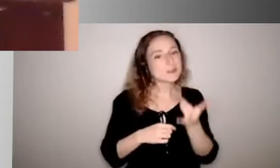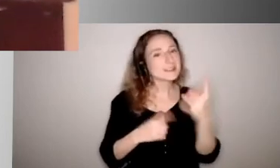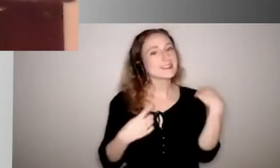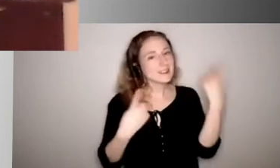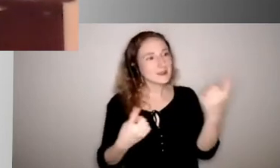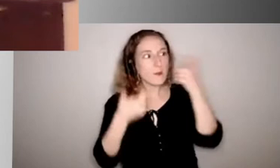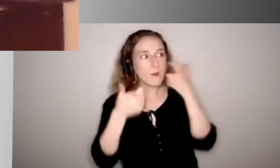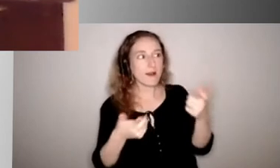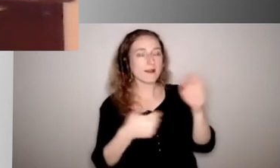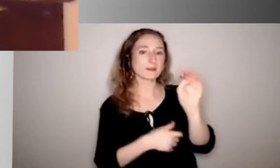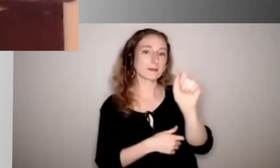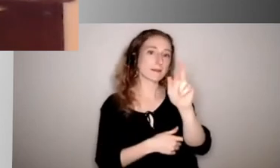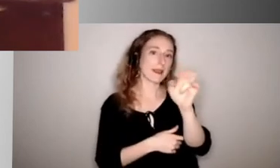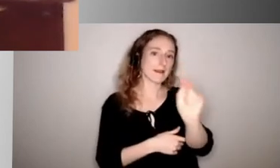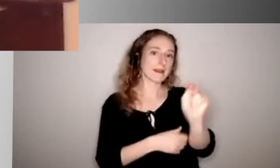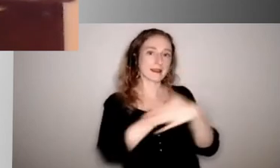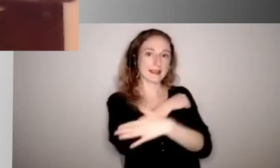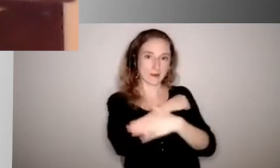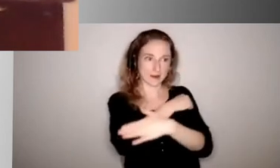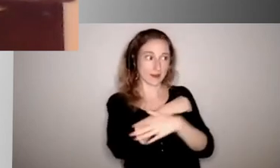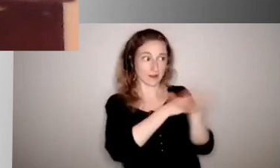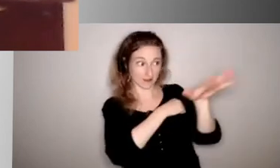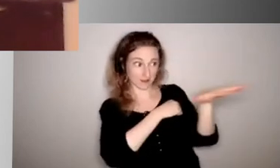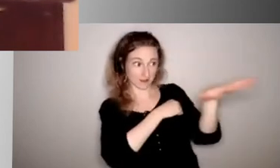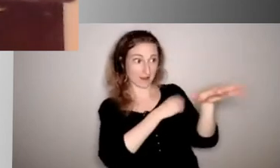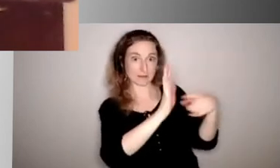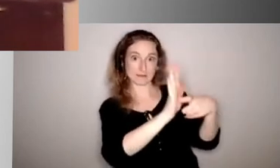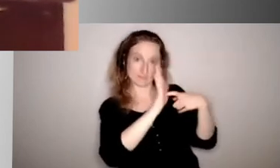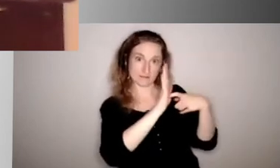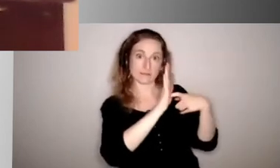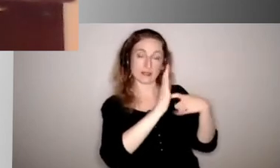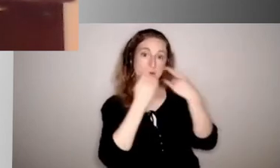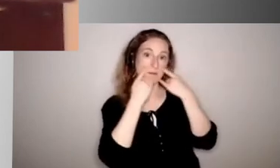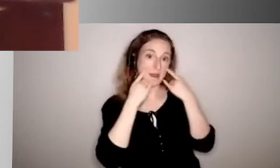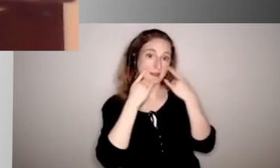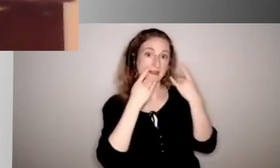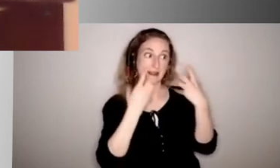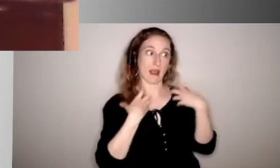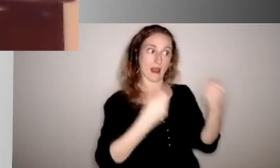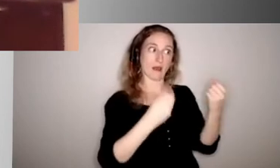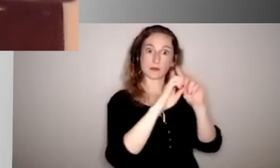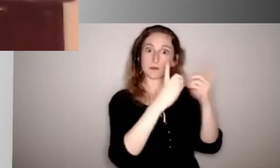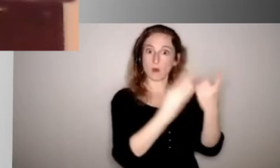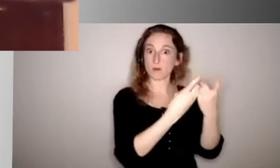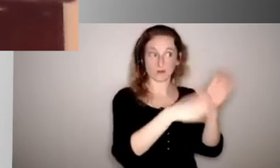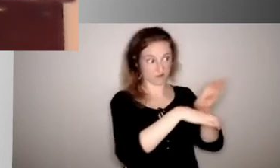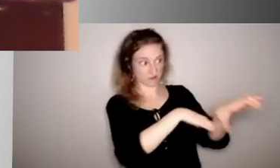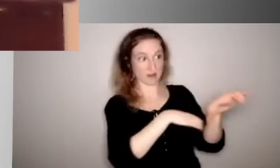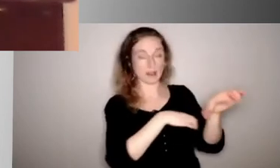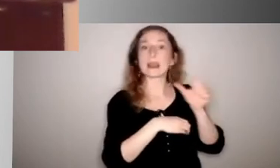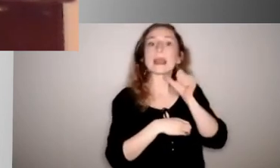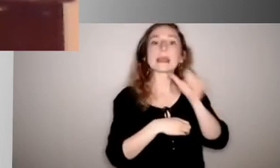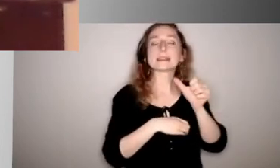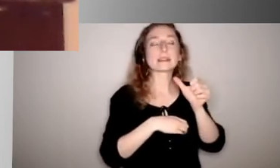mandatory mask guideline and that being a health department enforceable infraction. So that it's not a violation of